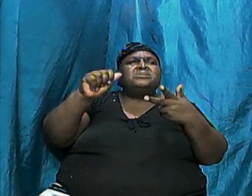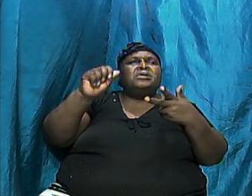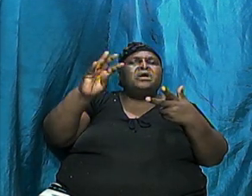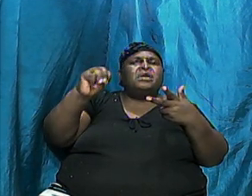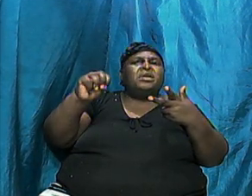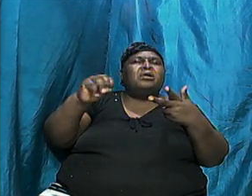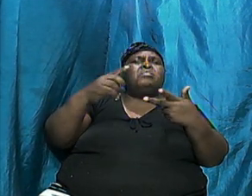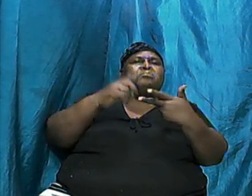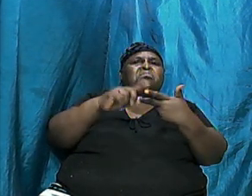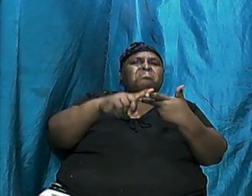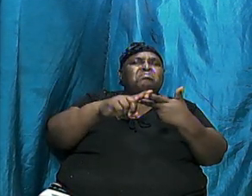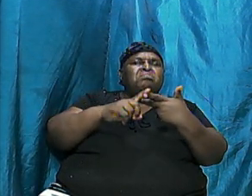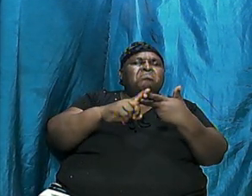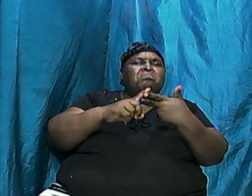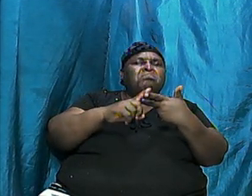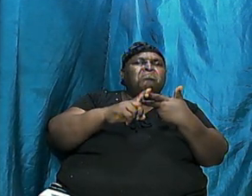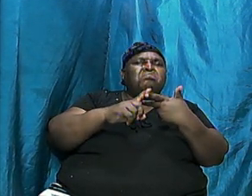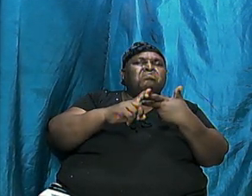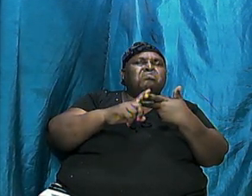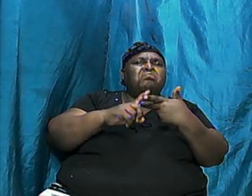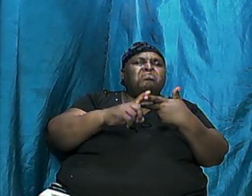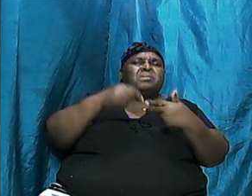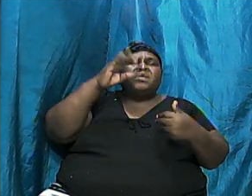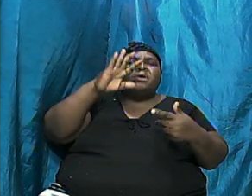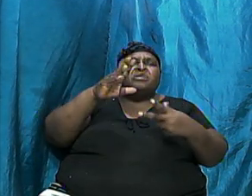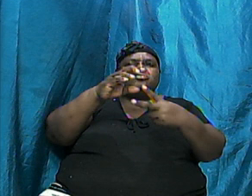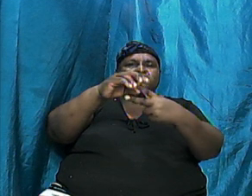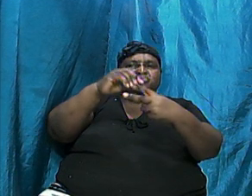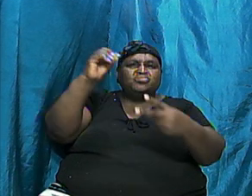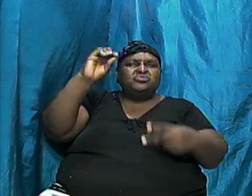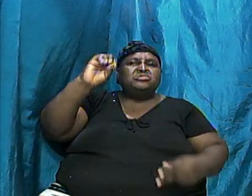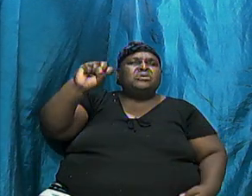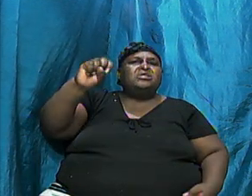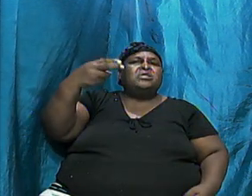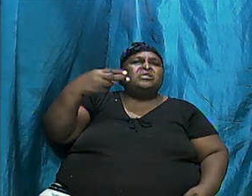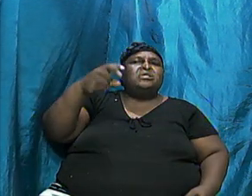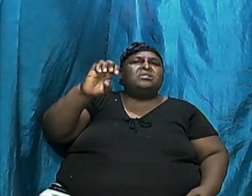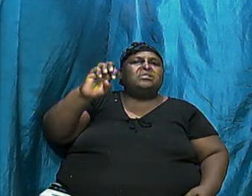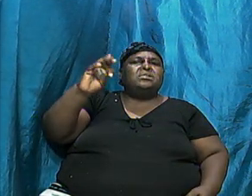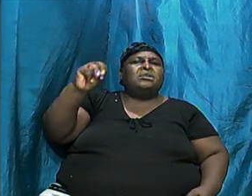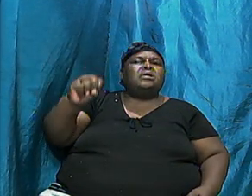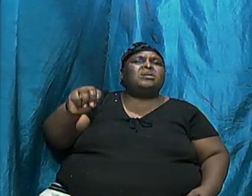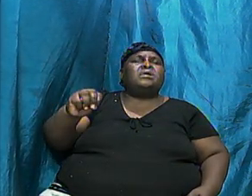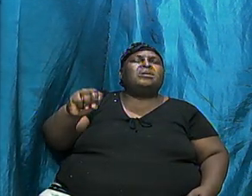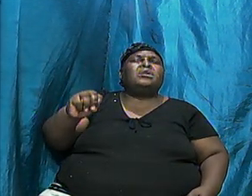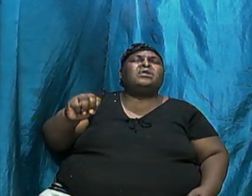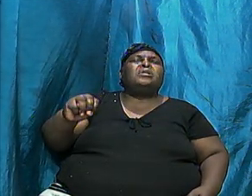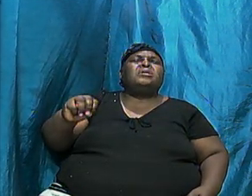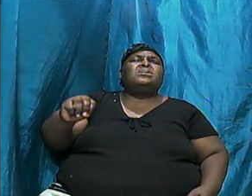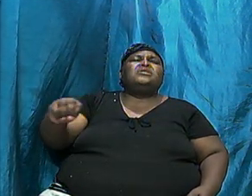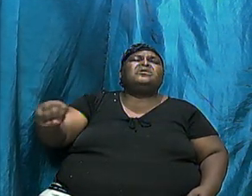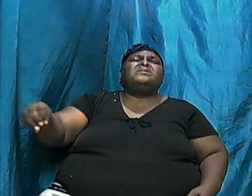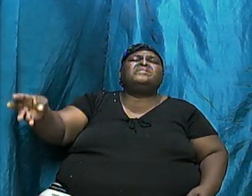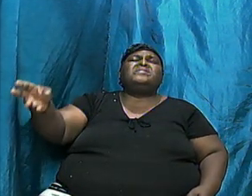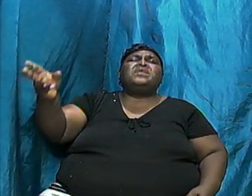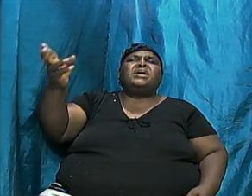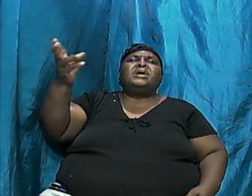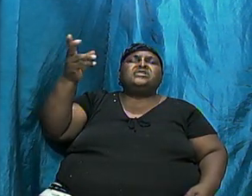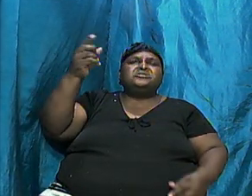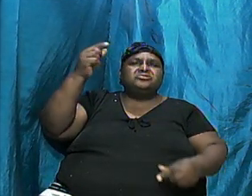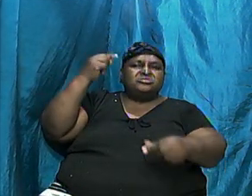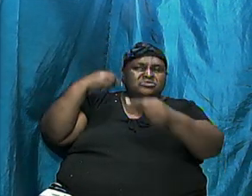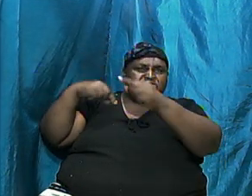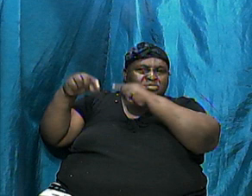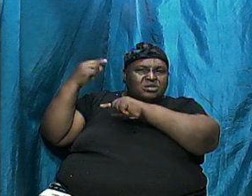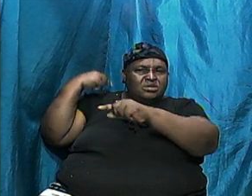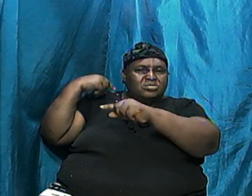that son that he was going to cause coming through his lineage, Messiah,